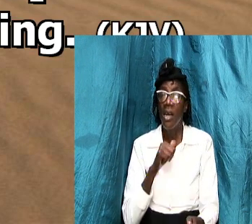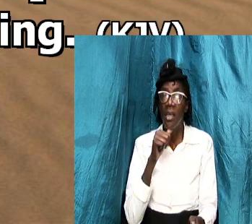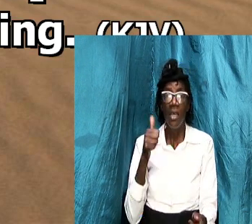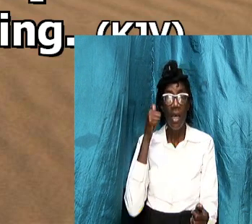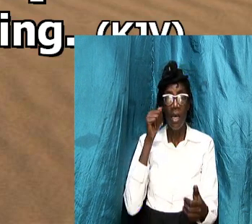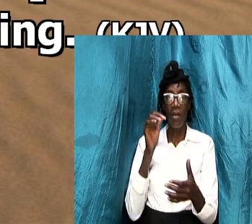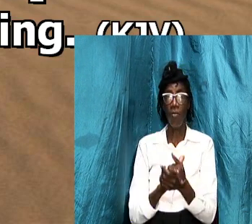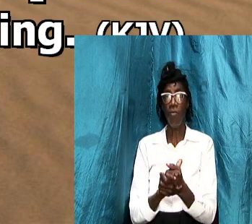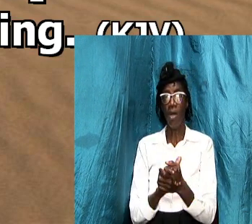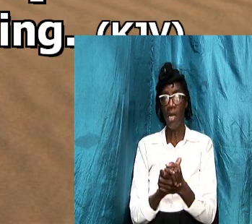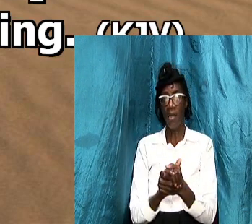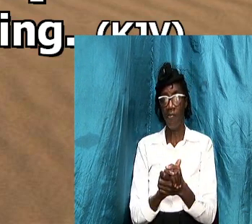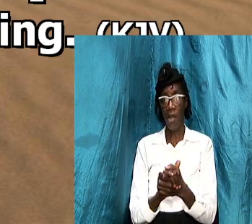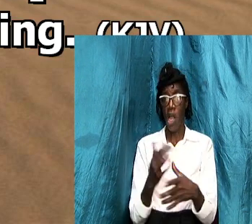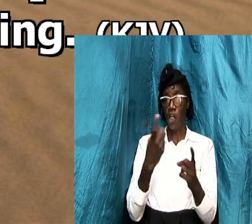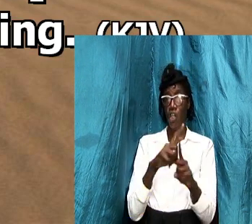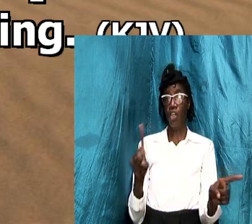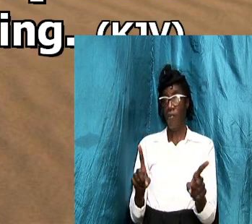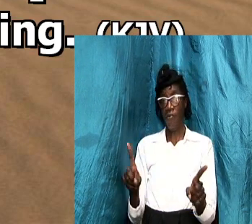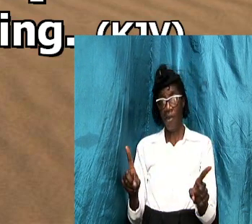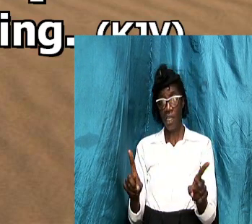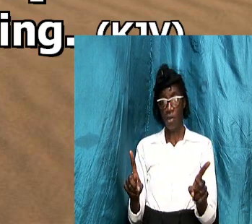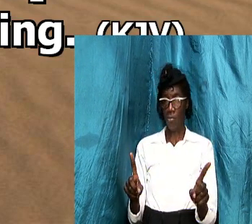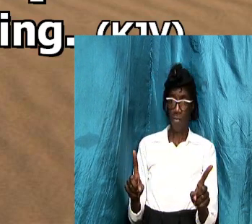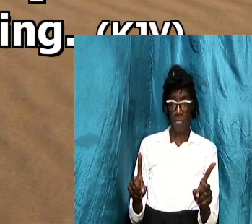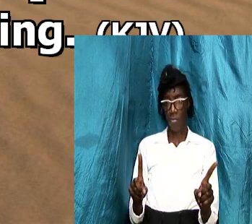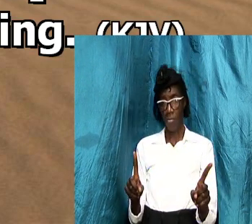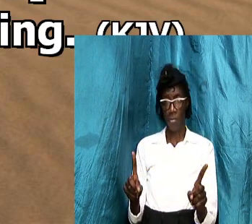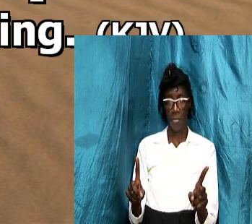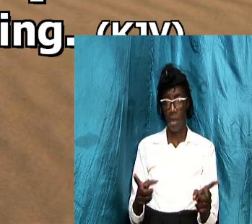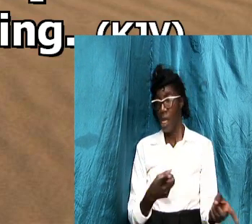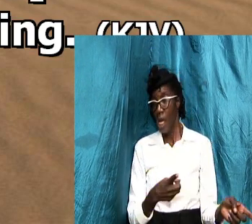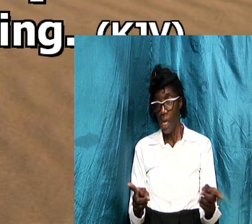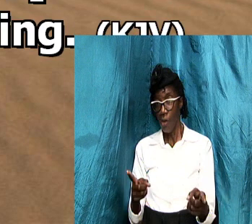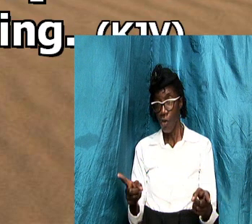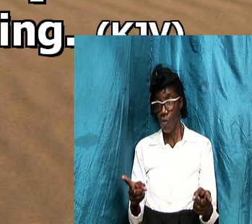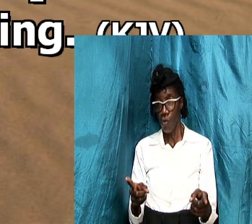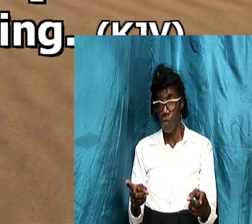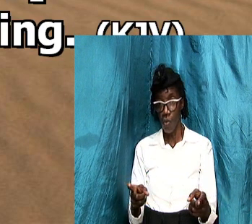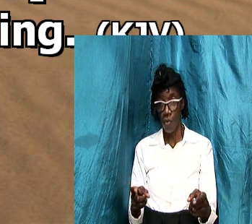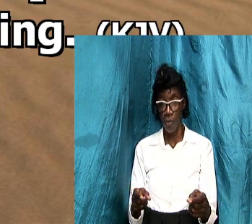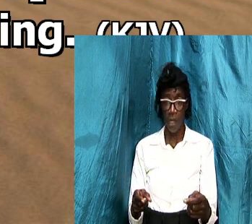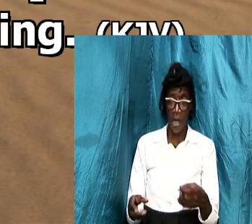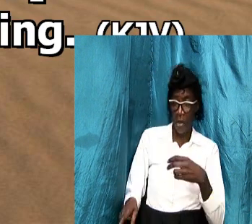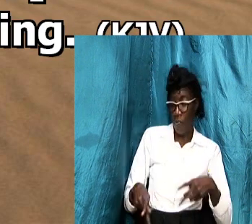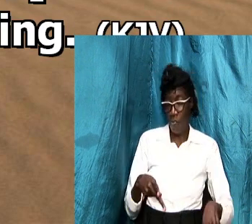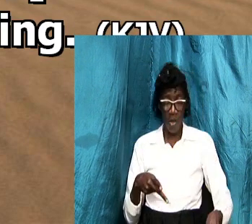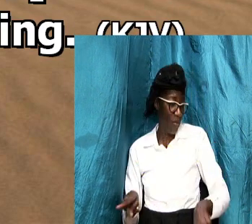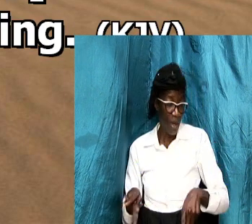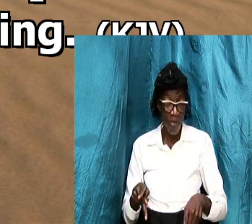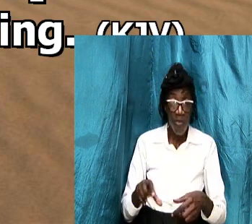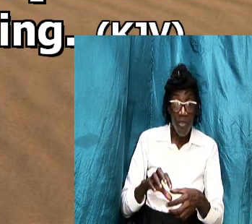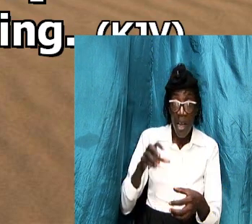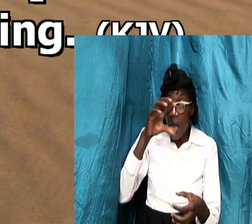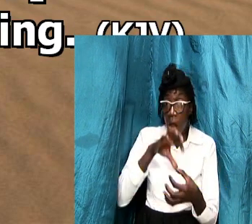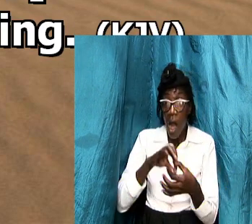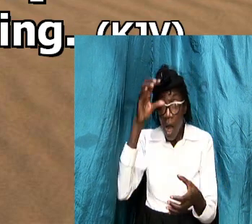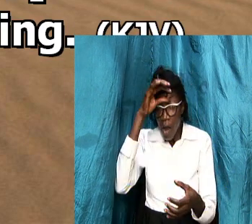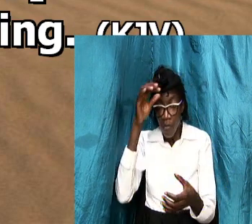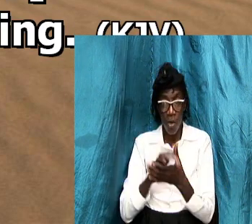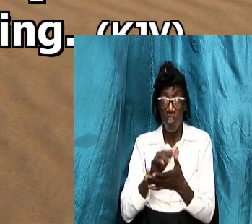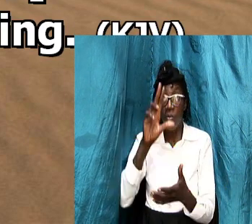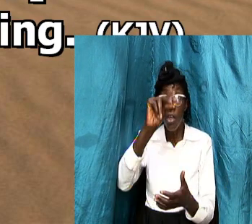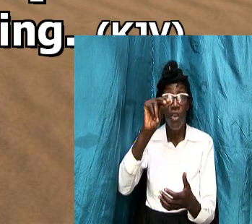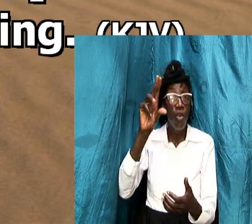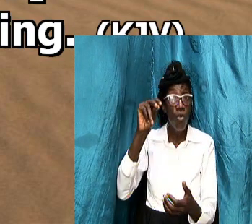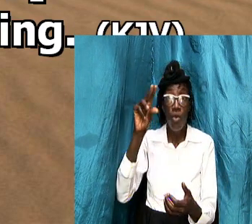becomes subservient and therefore carry out the whims and fancy of her husband no no no